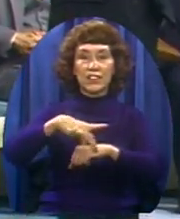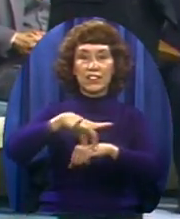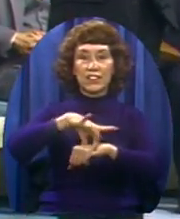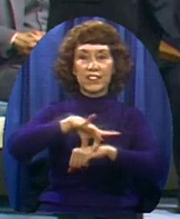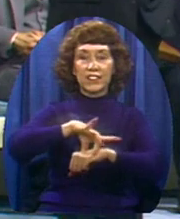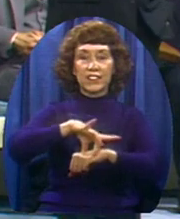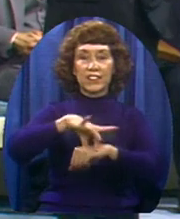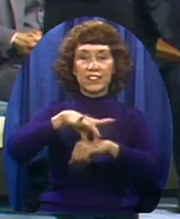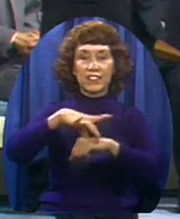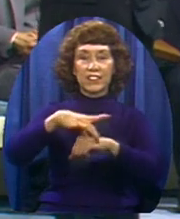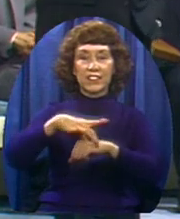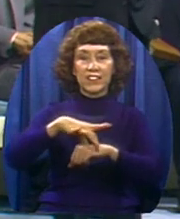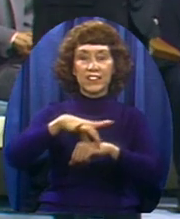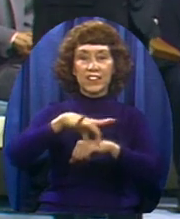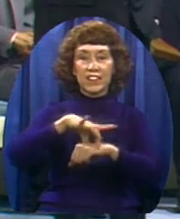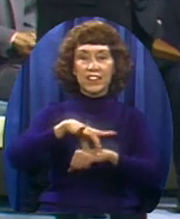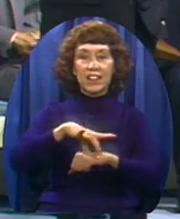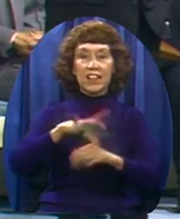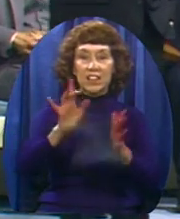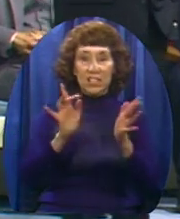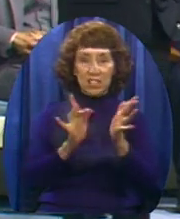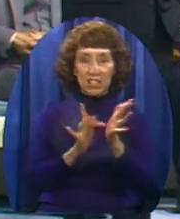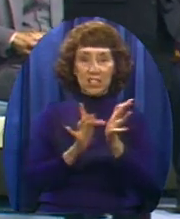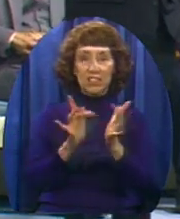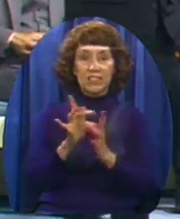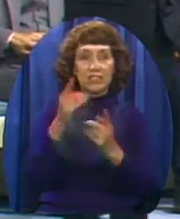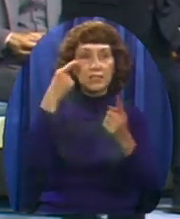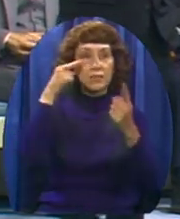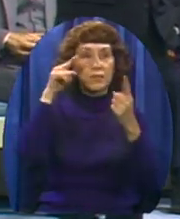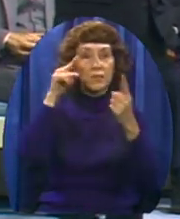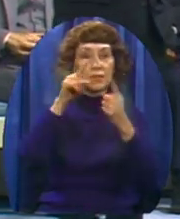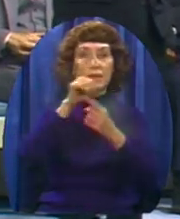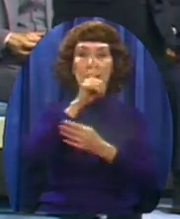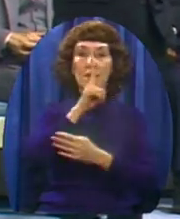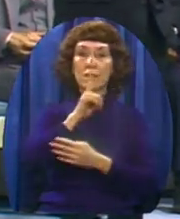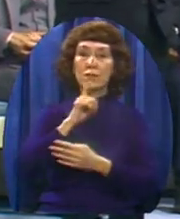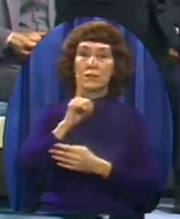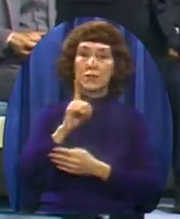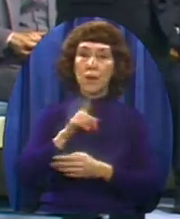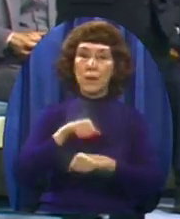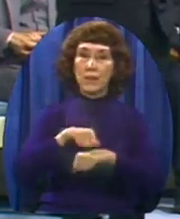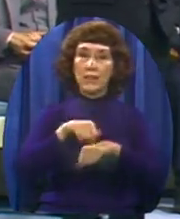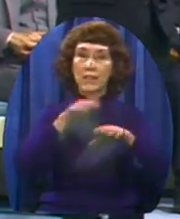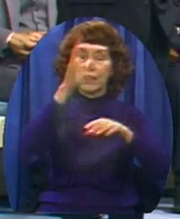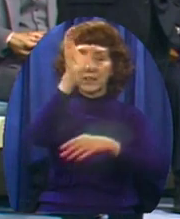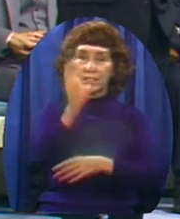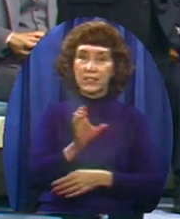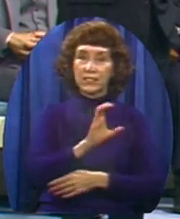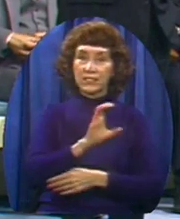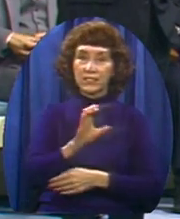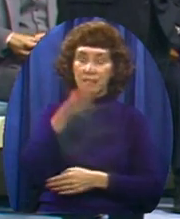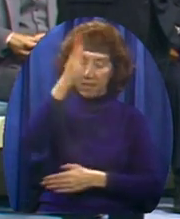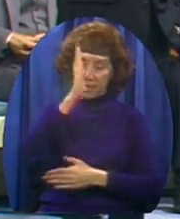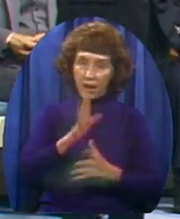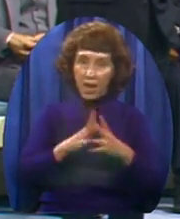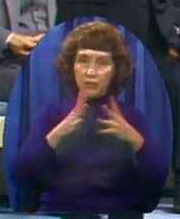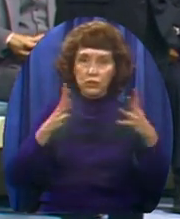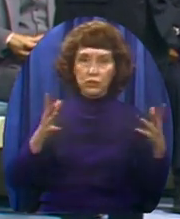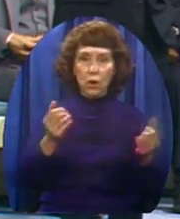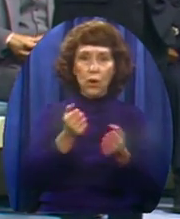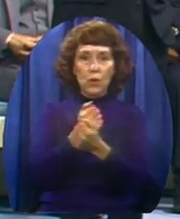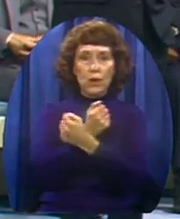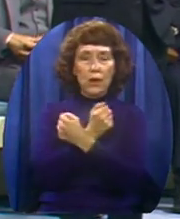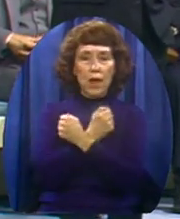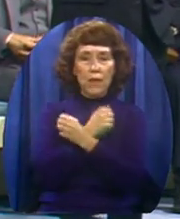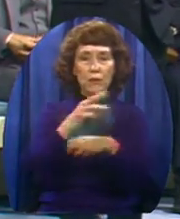Was this lonely hill of Golgotha Where God so loved this world He gave his son there to die That all